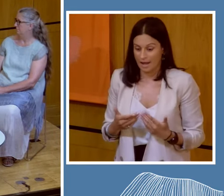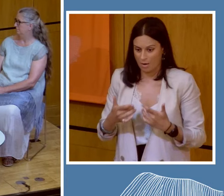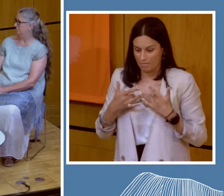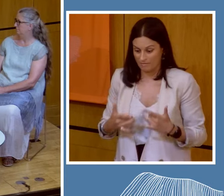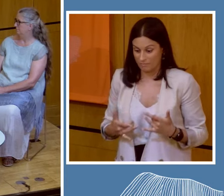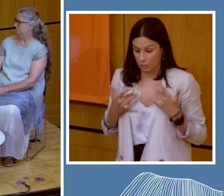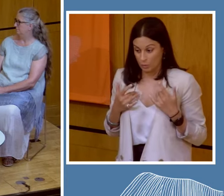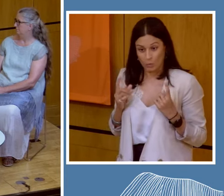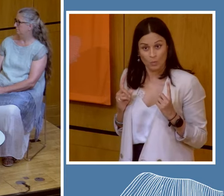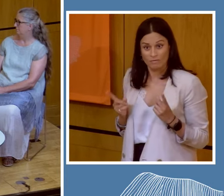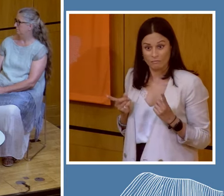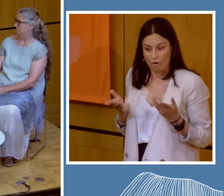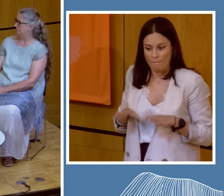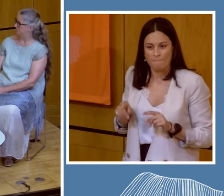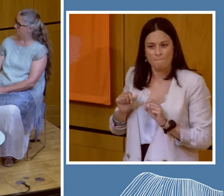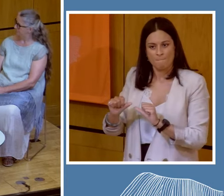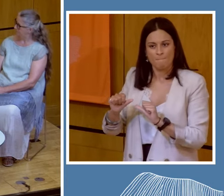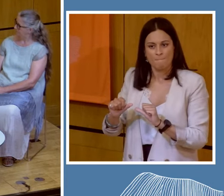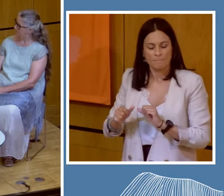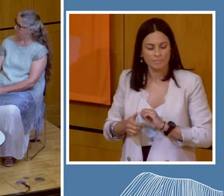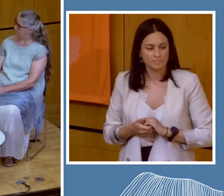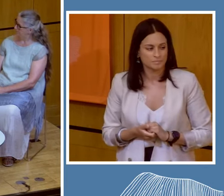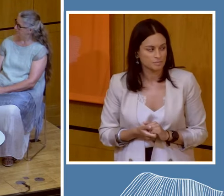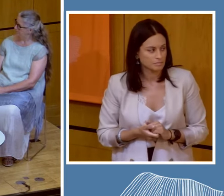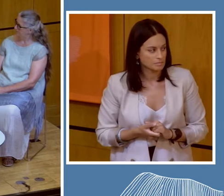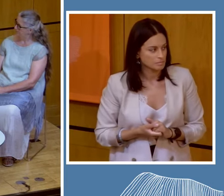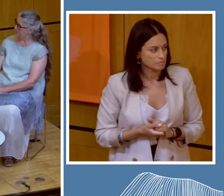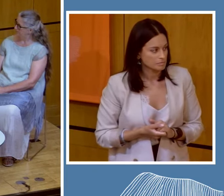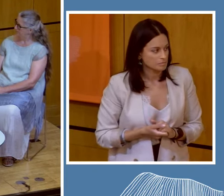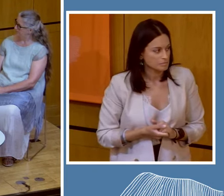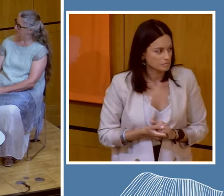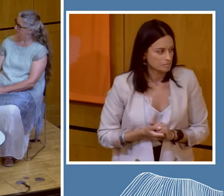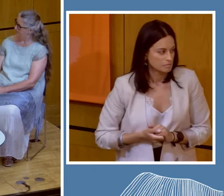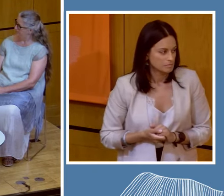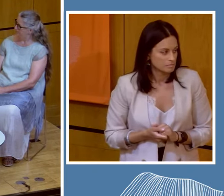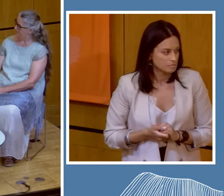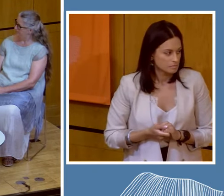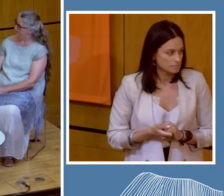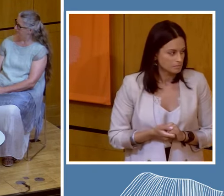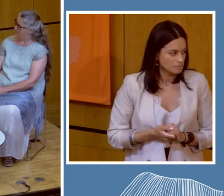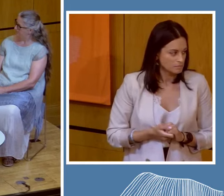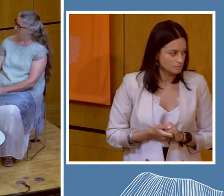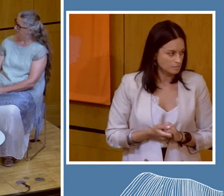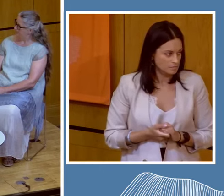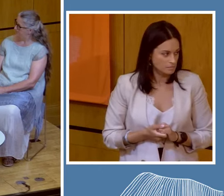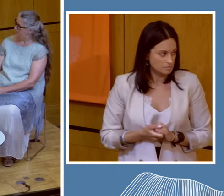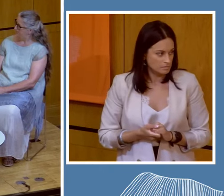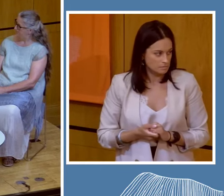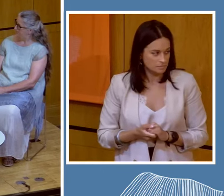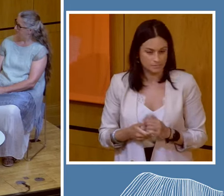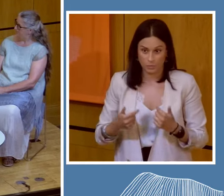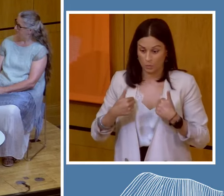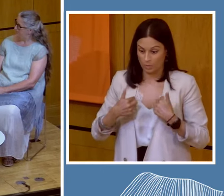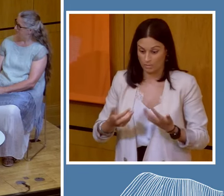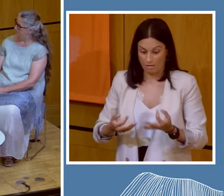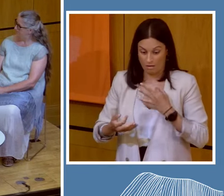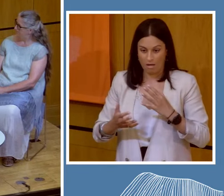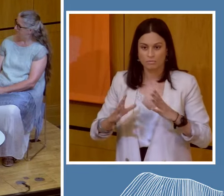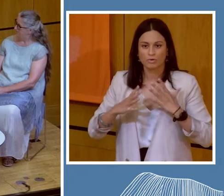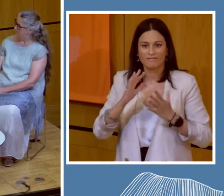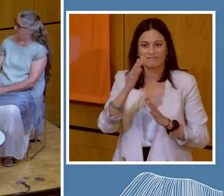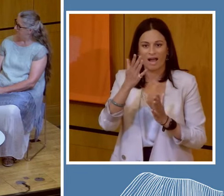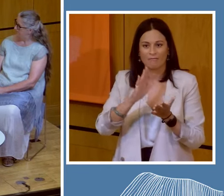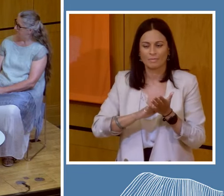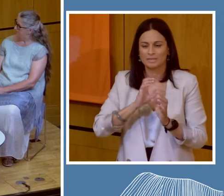from. And I just had a, we were all asked to prepare kind of five minutes. And